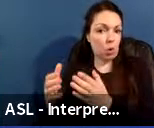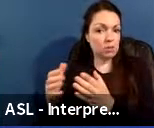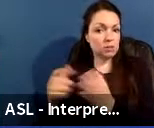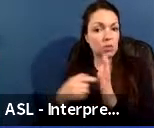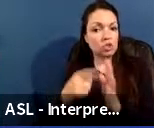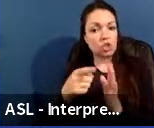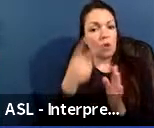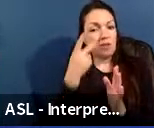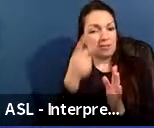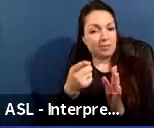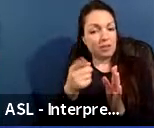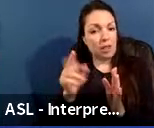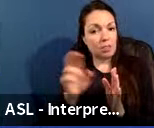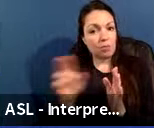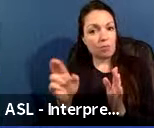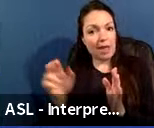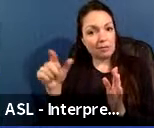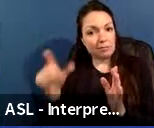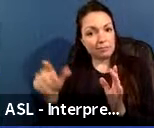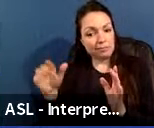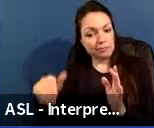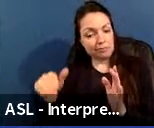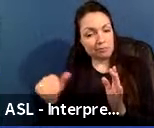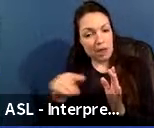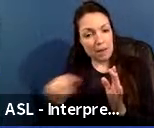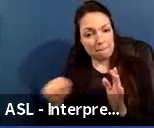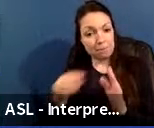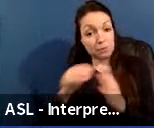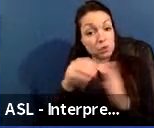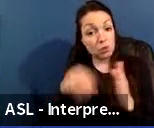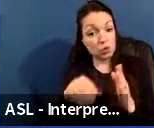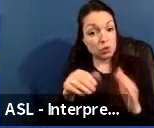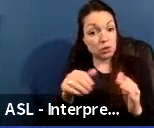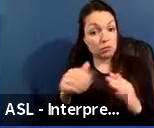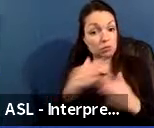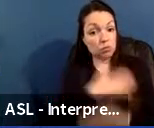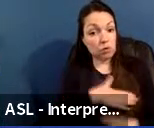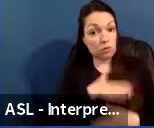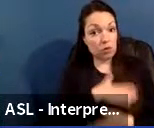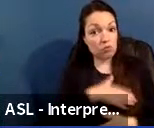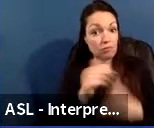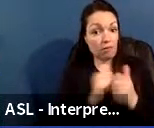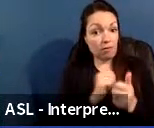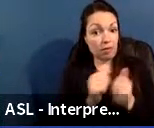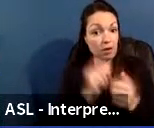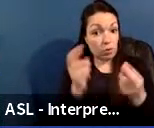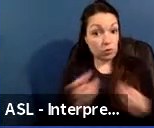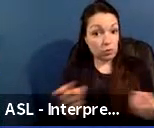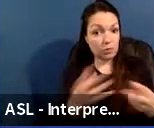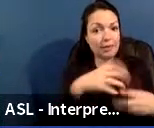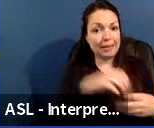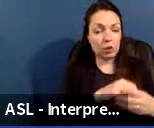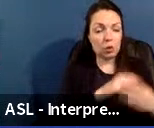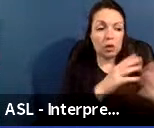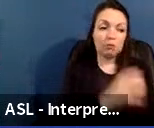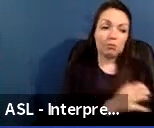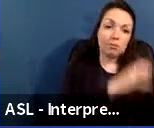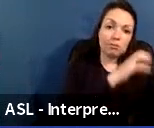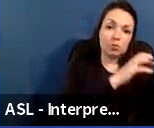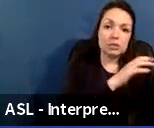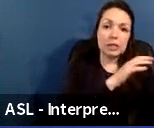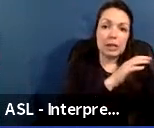those categories are student recreation and athletic resources, which cover existing auditoriums and stadiums,